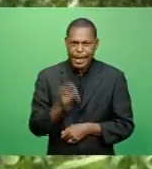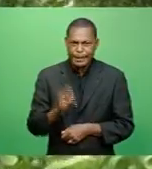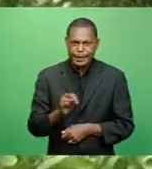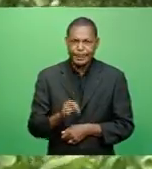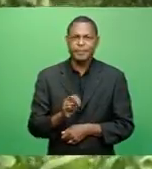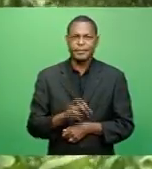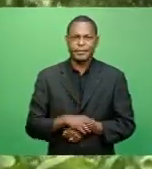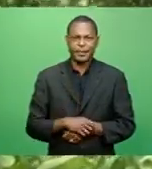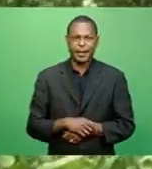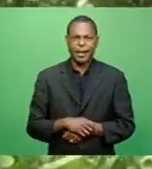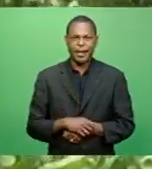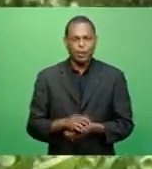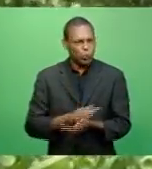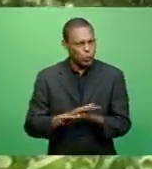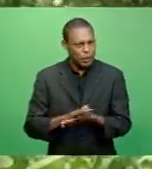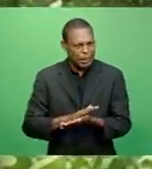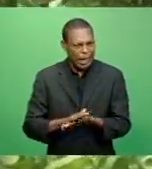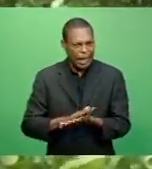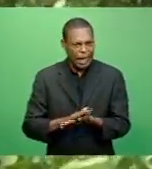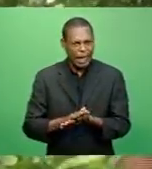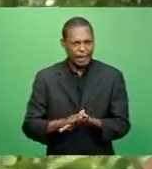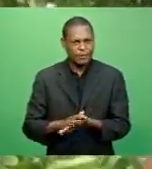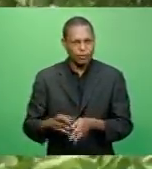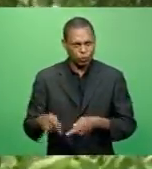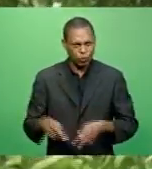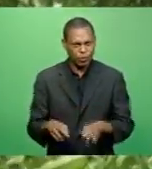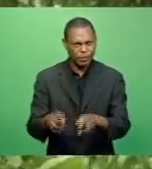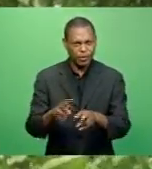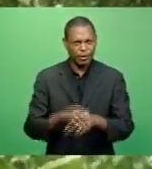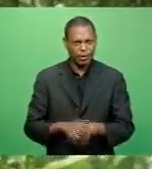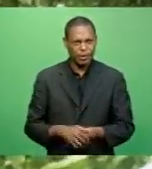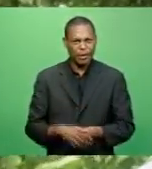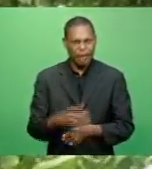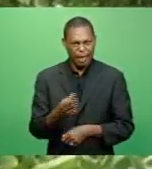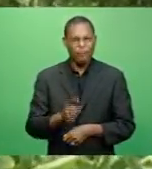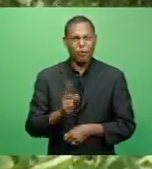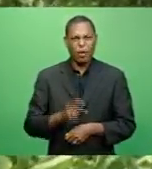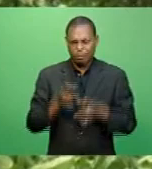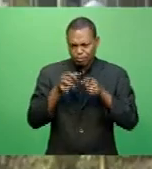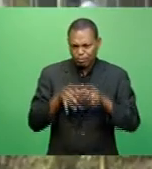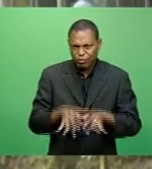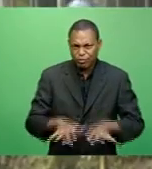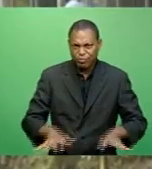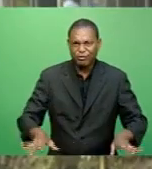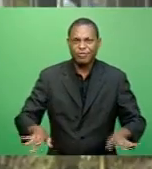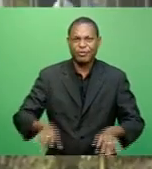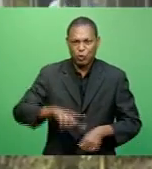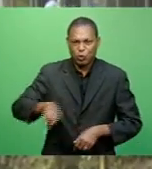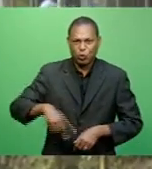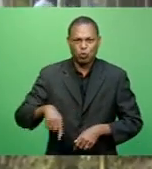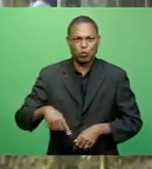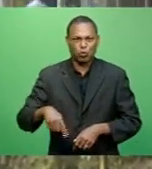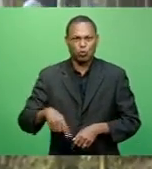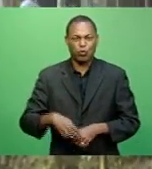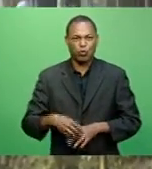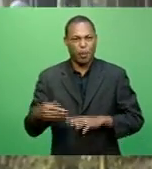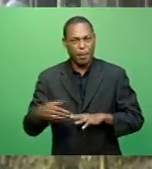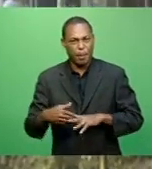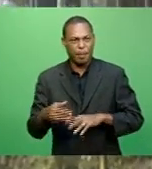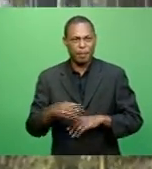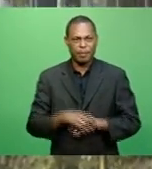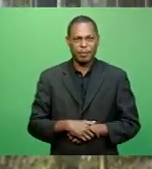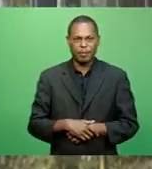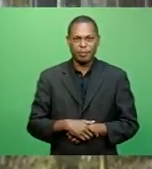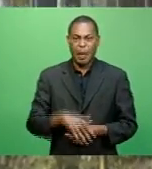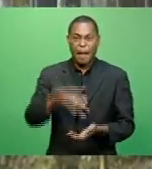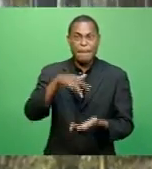River, we should know that it also has a trickling impact down to the Suwa Bay. It's in the middle of the city, and I